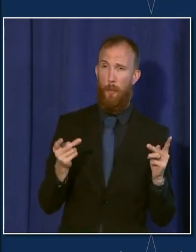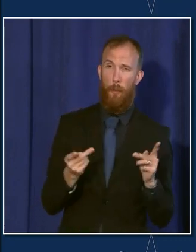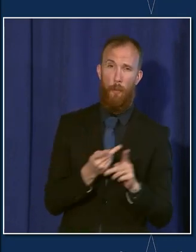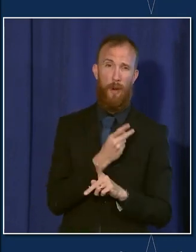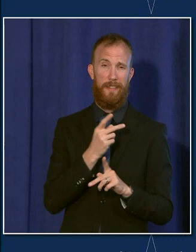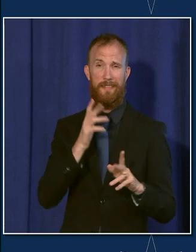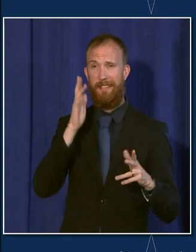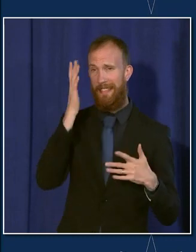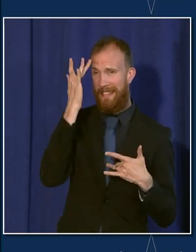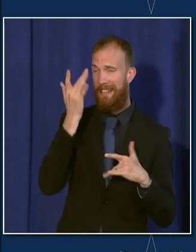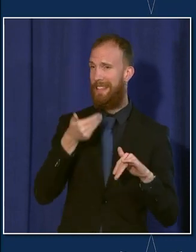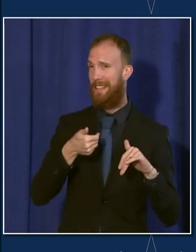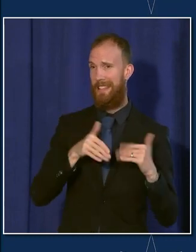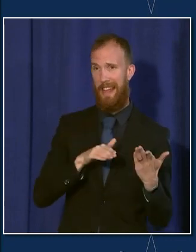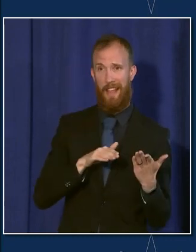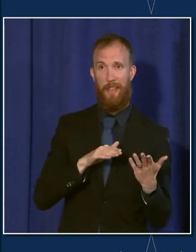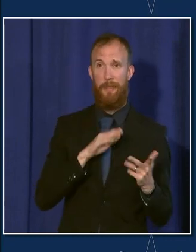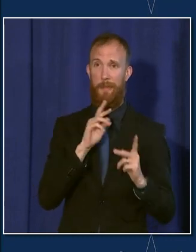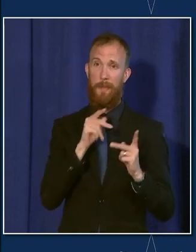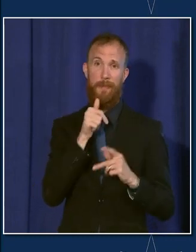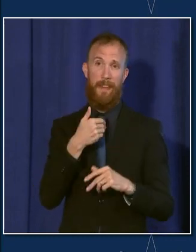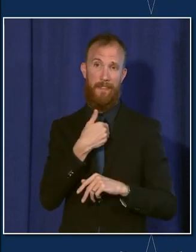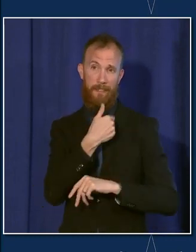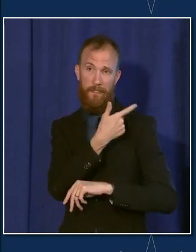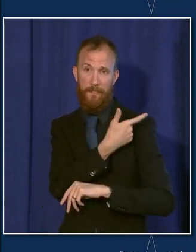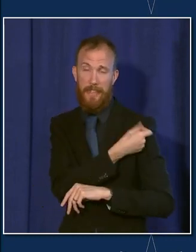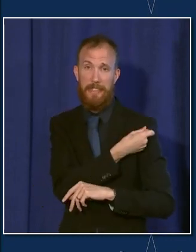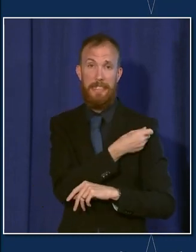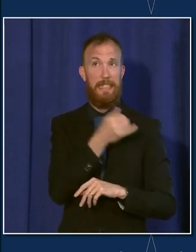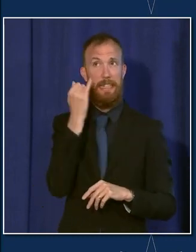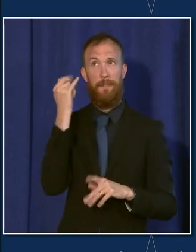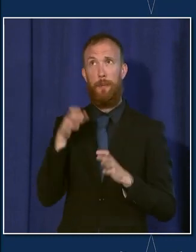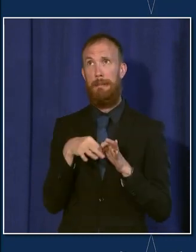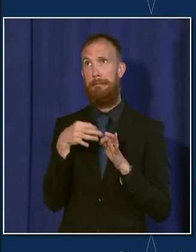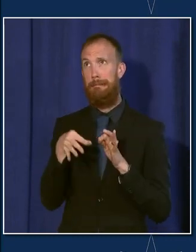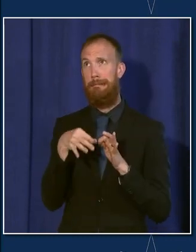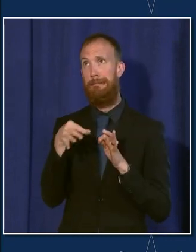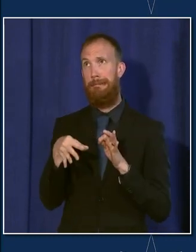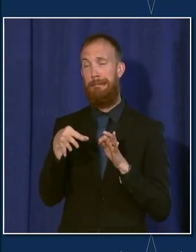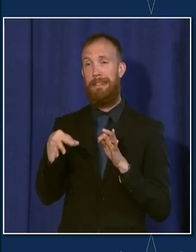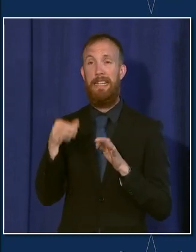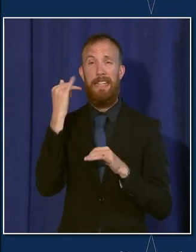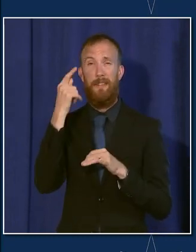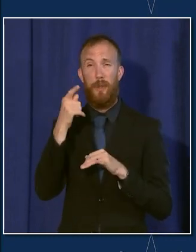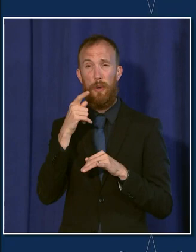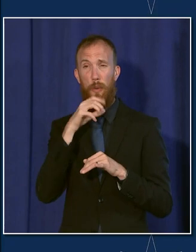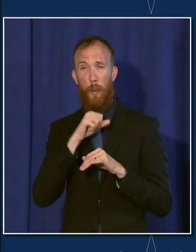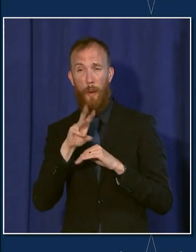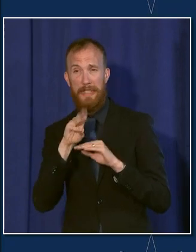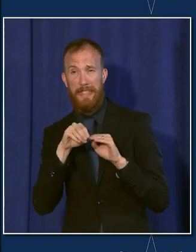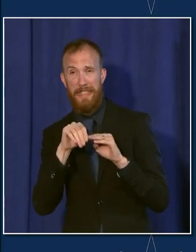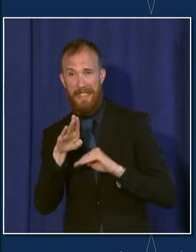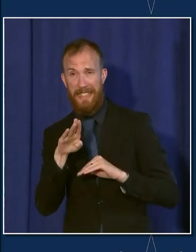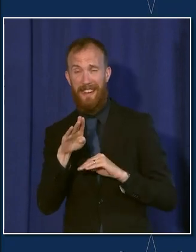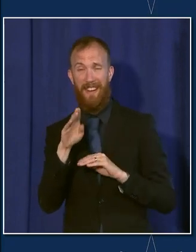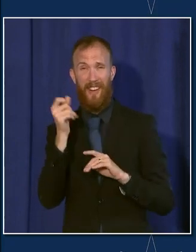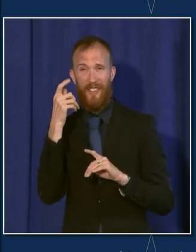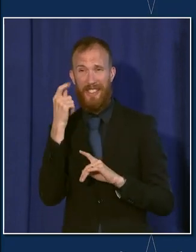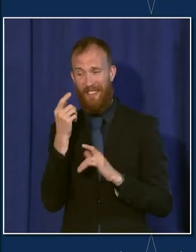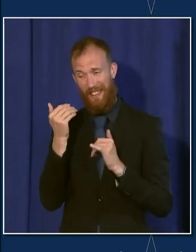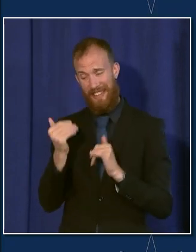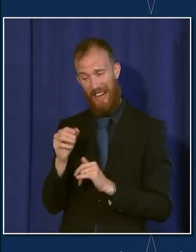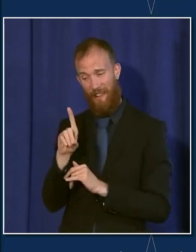preventable disease. And if you've been waiting to get your vaccine, especially if you're over 60, Delta is here. Now is the time